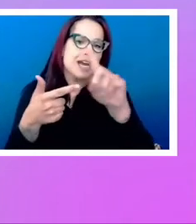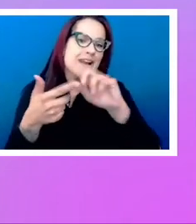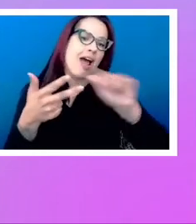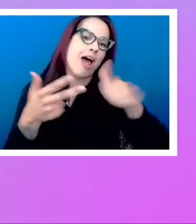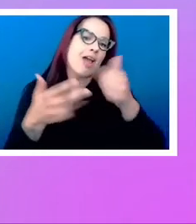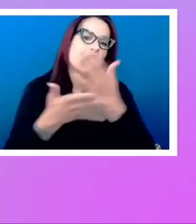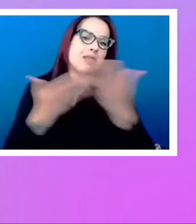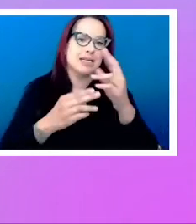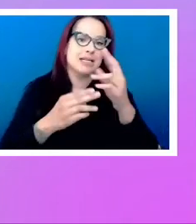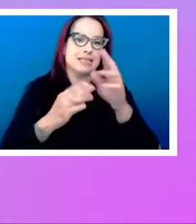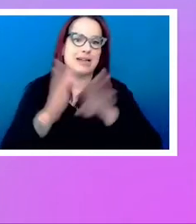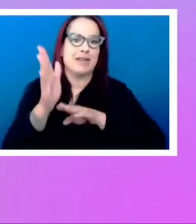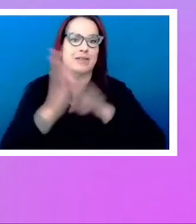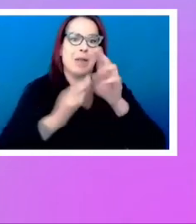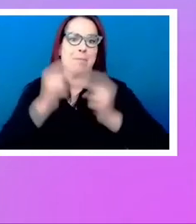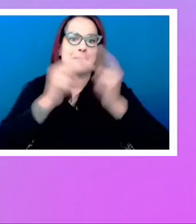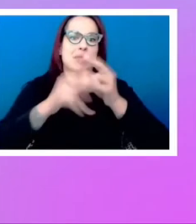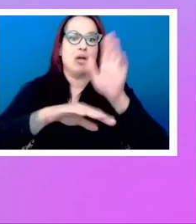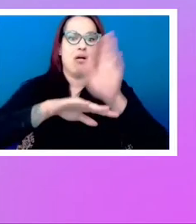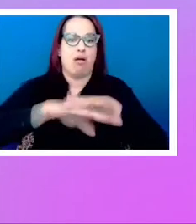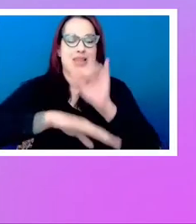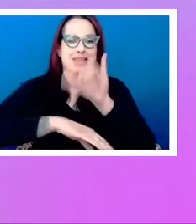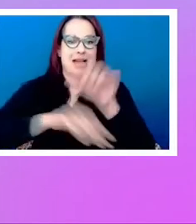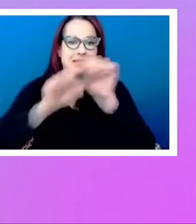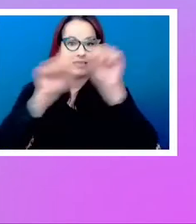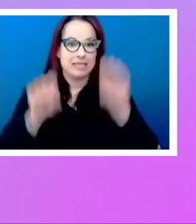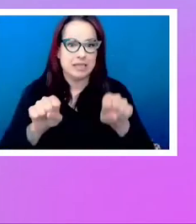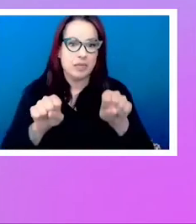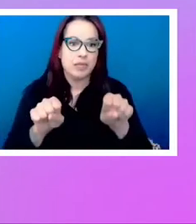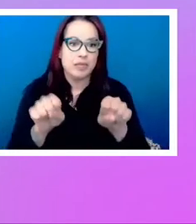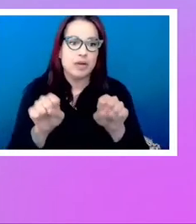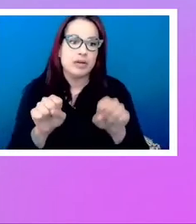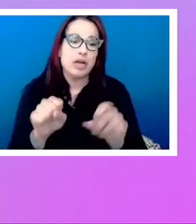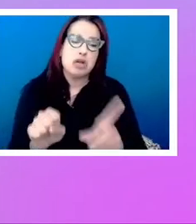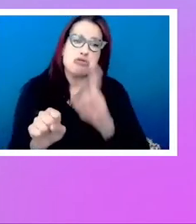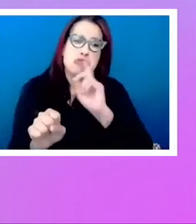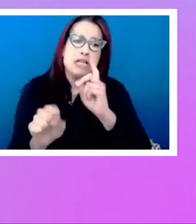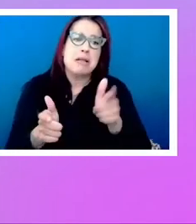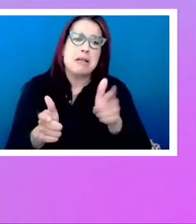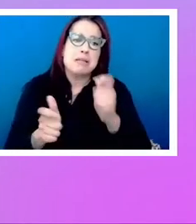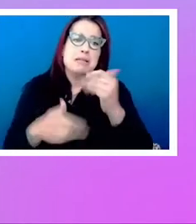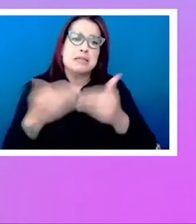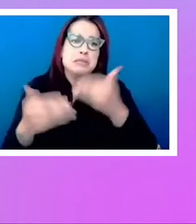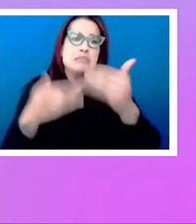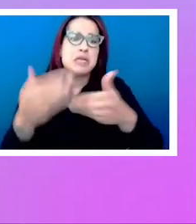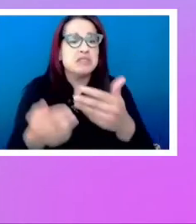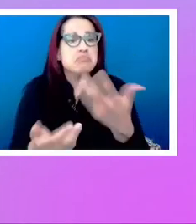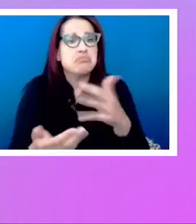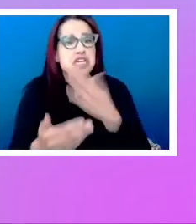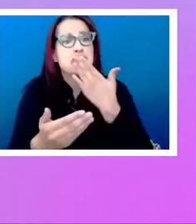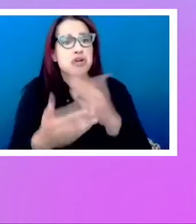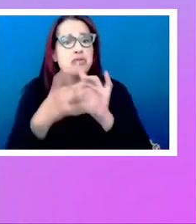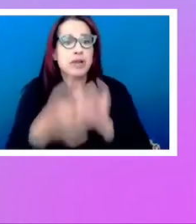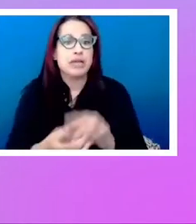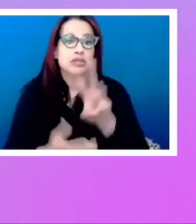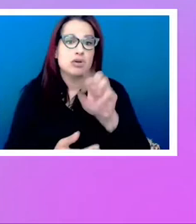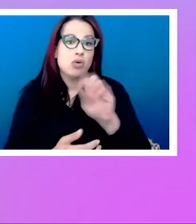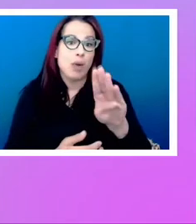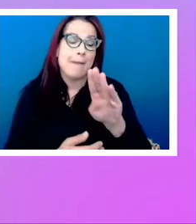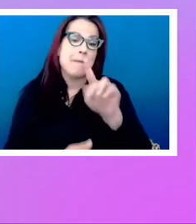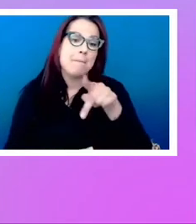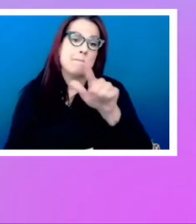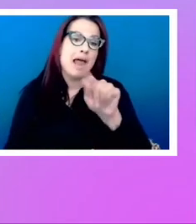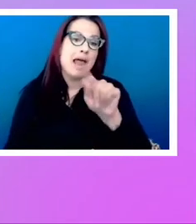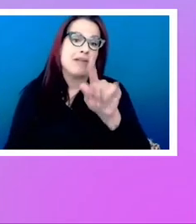systems. And that's kind of happening at quite a reasonable speed when it comes to the web platform. And when we get new stuff,